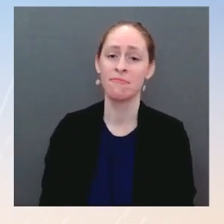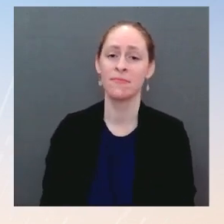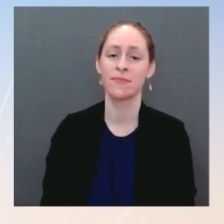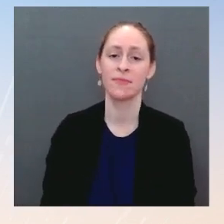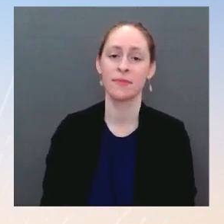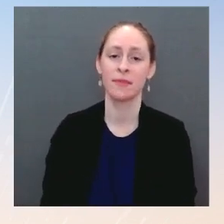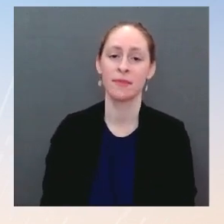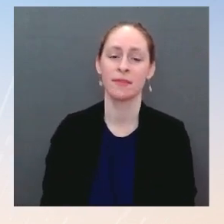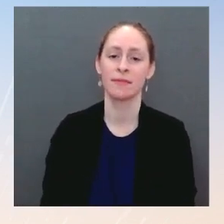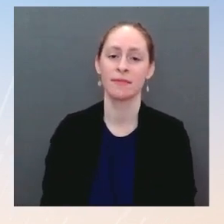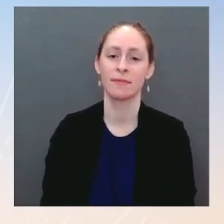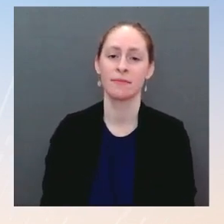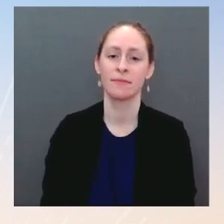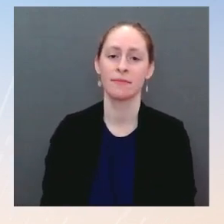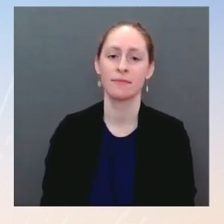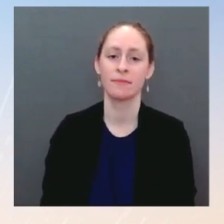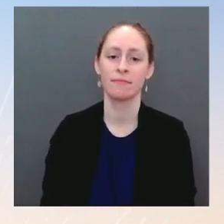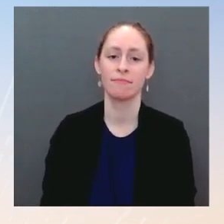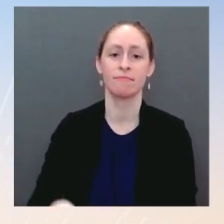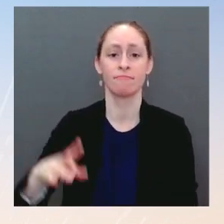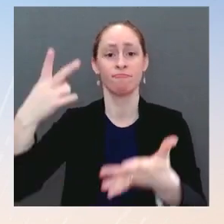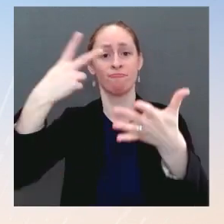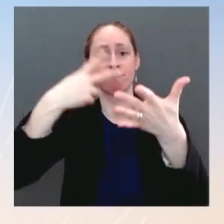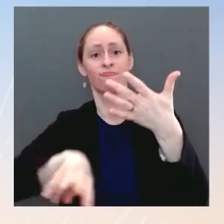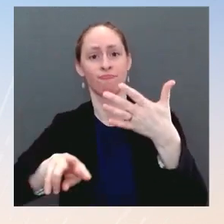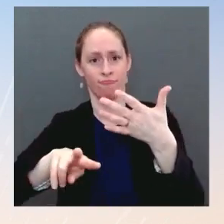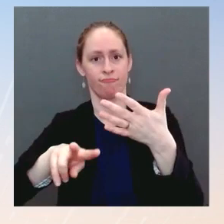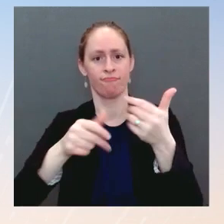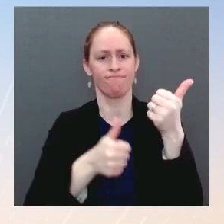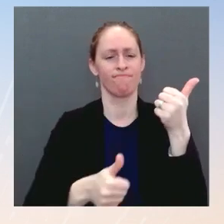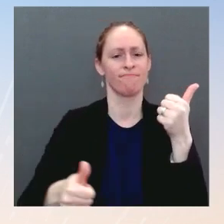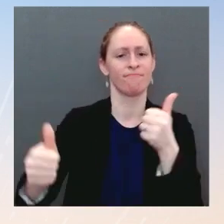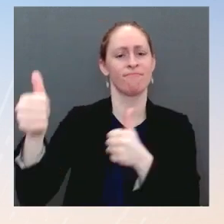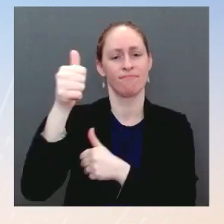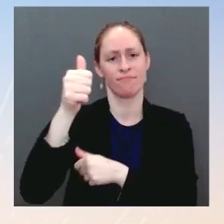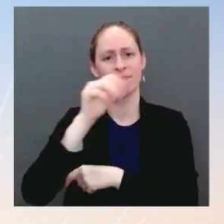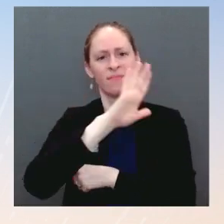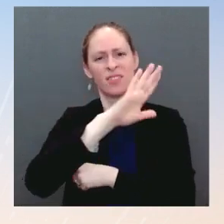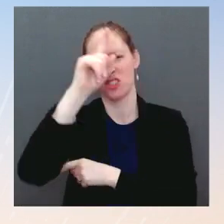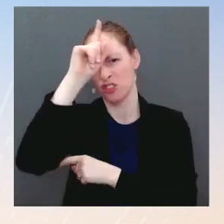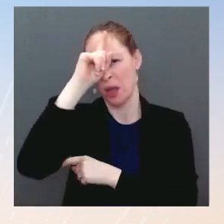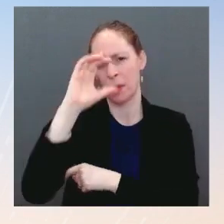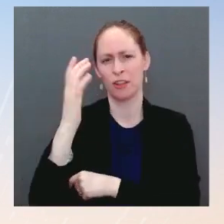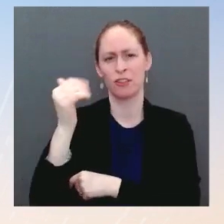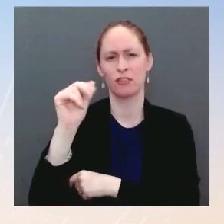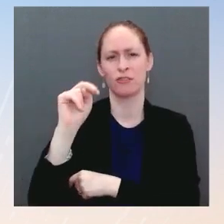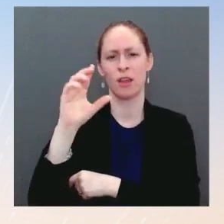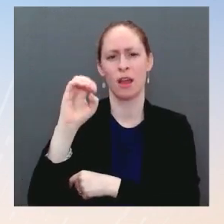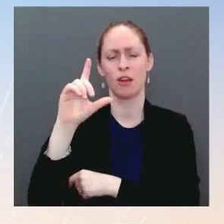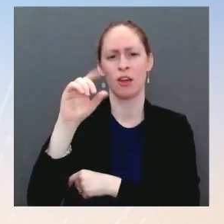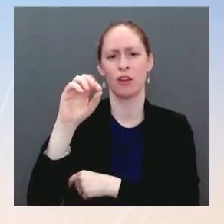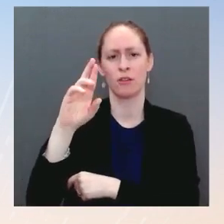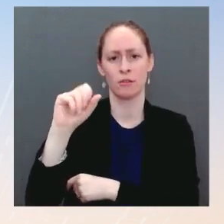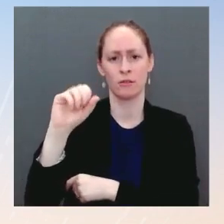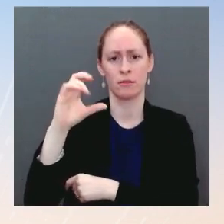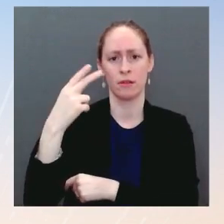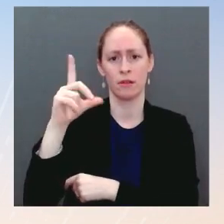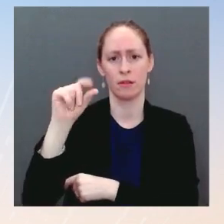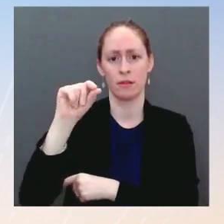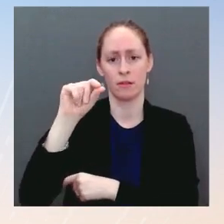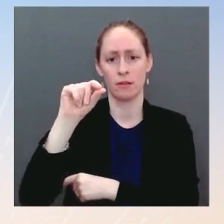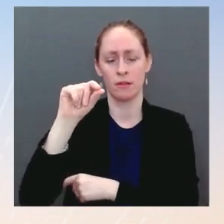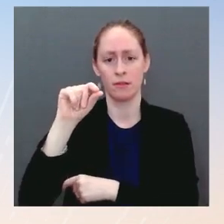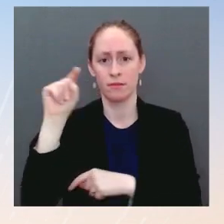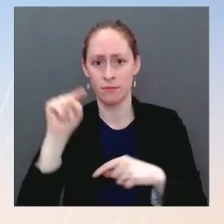believe Germany should stop blocking Estonia from shipping weapons to Ukraine? And doesn't Germany's position undercut the